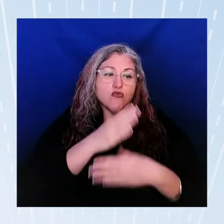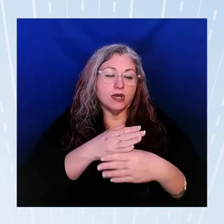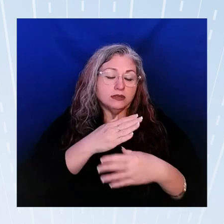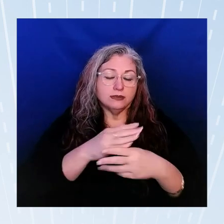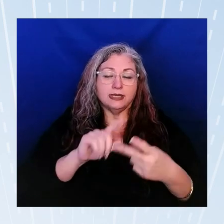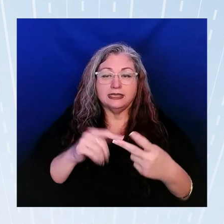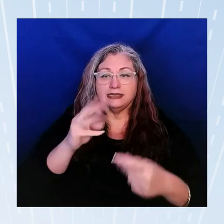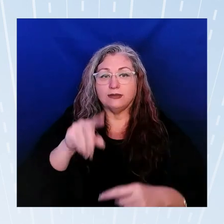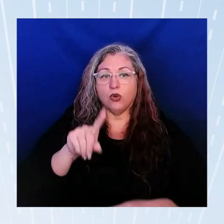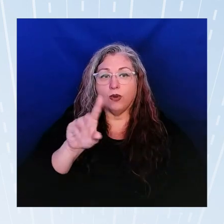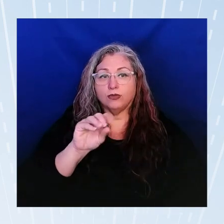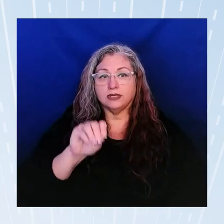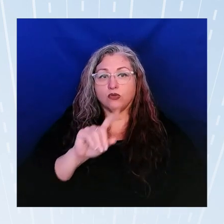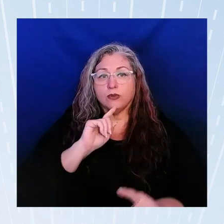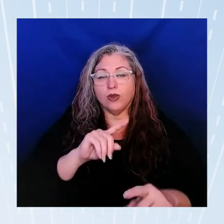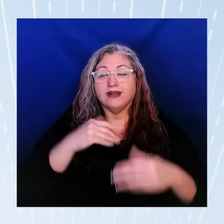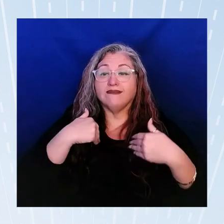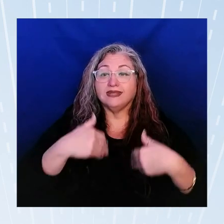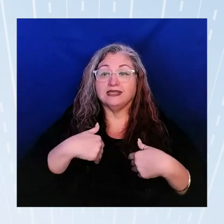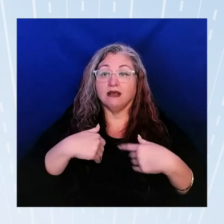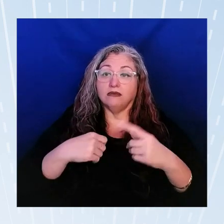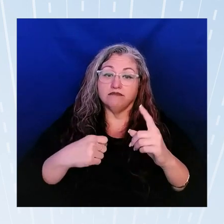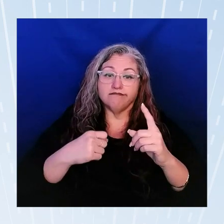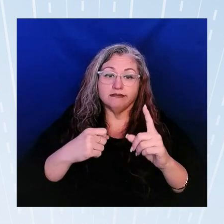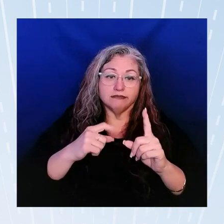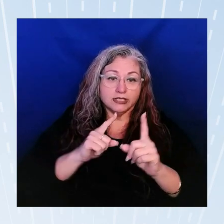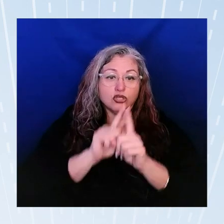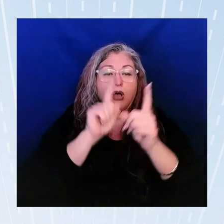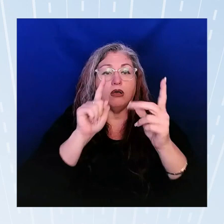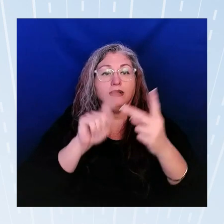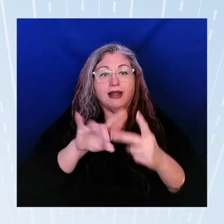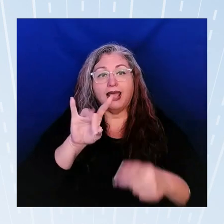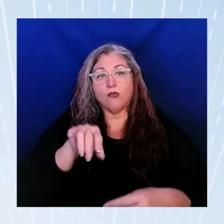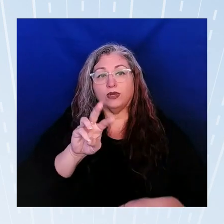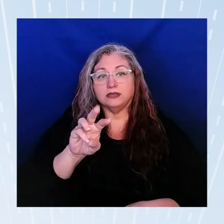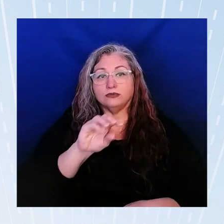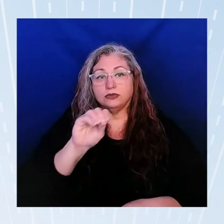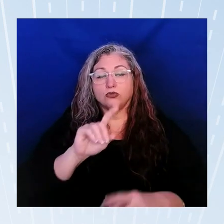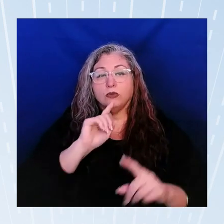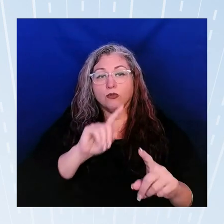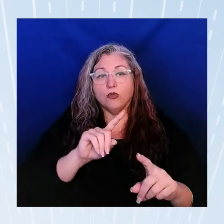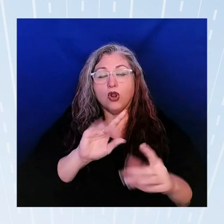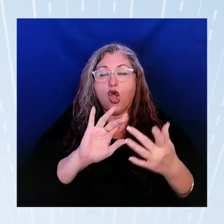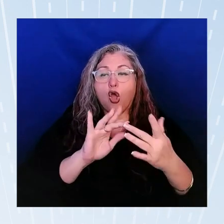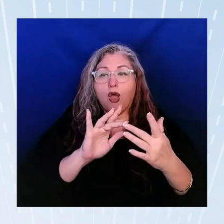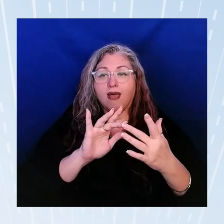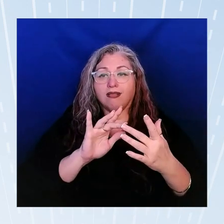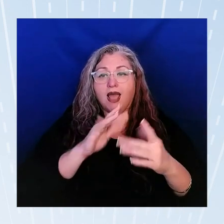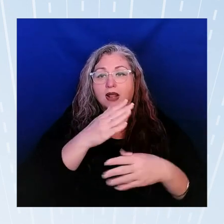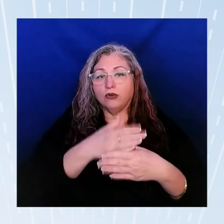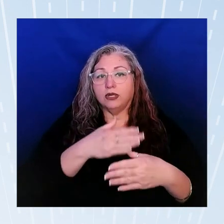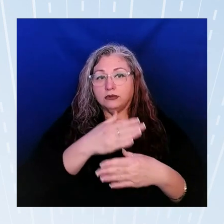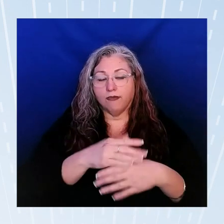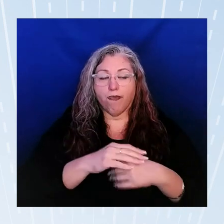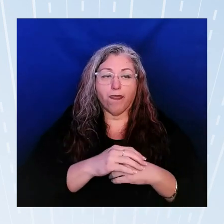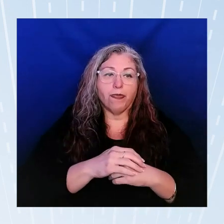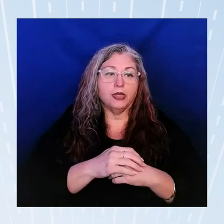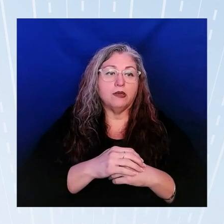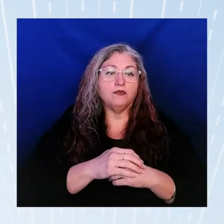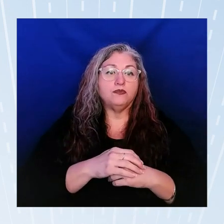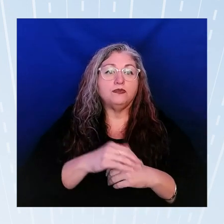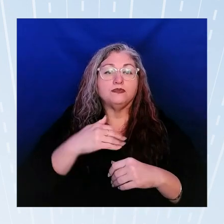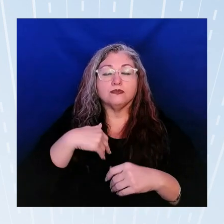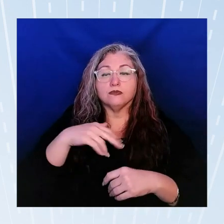.1 percent reporting physical assaults and 8.6 percent reporting online harassment there was a